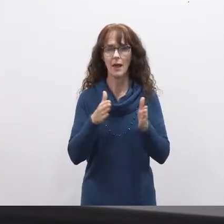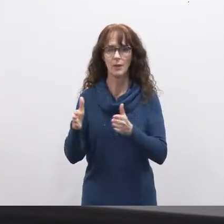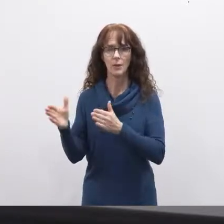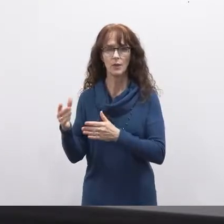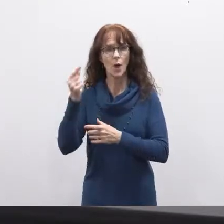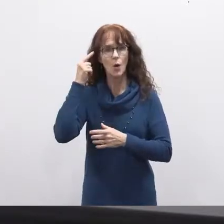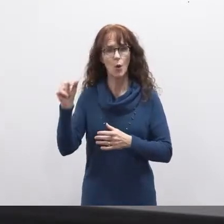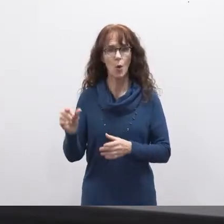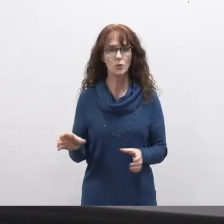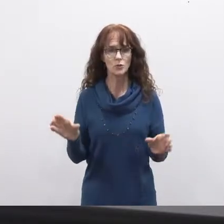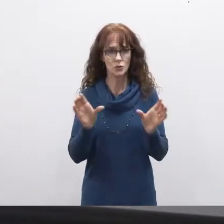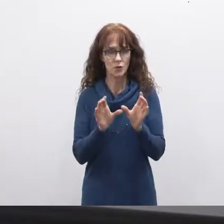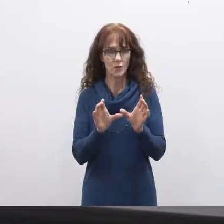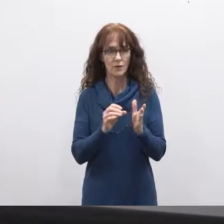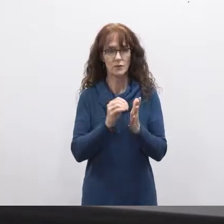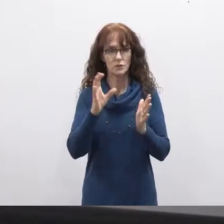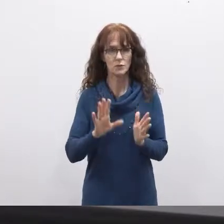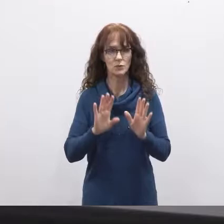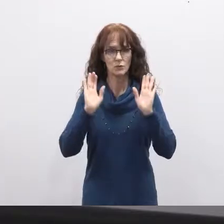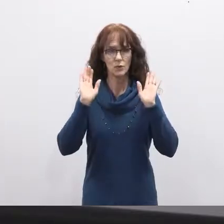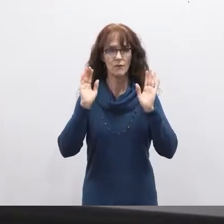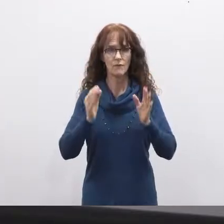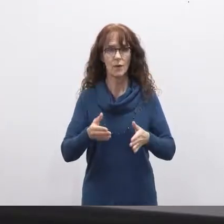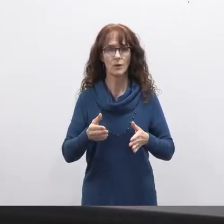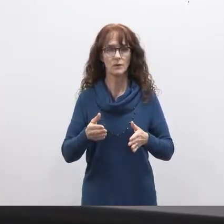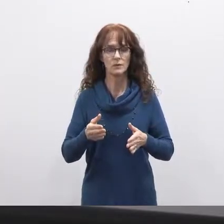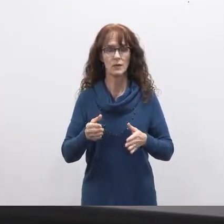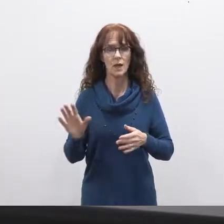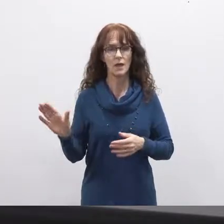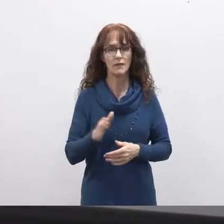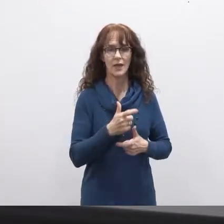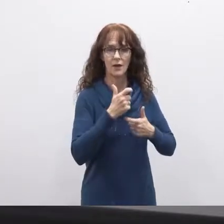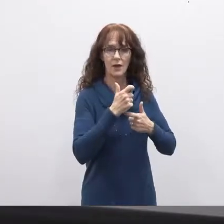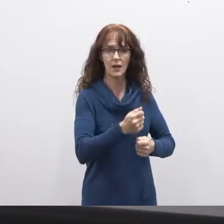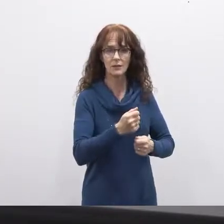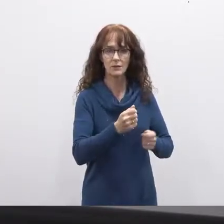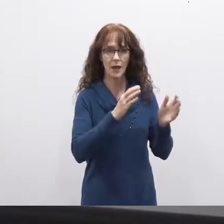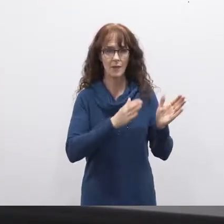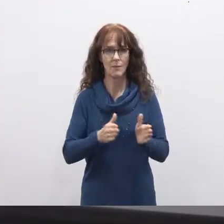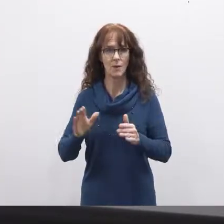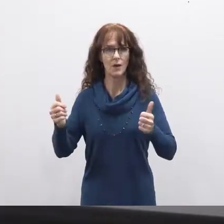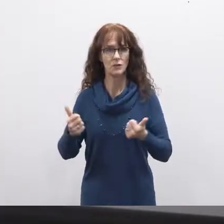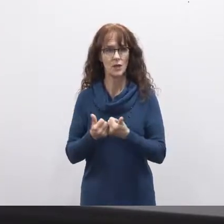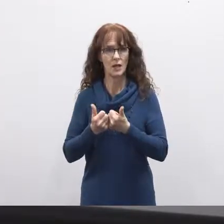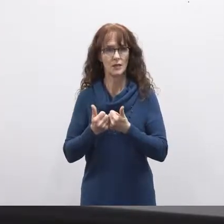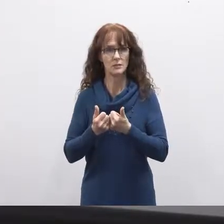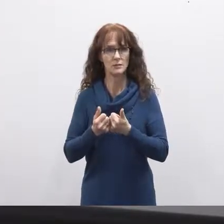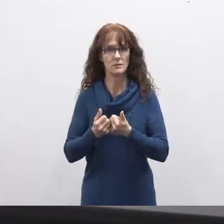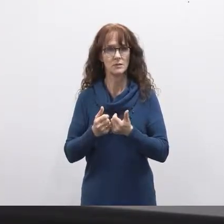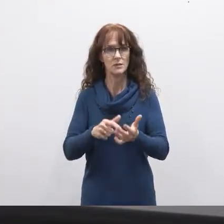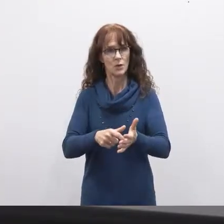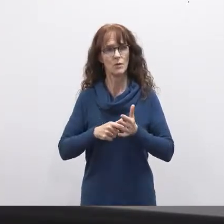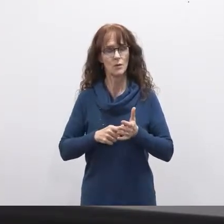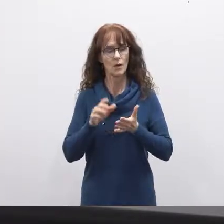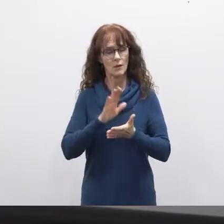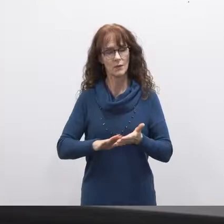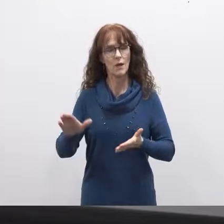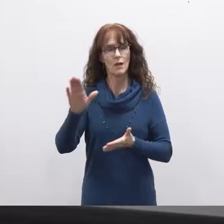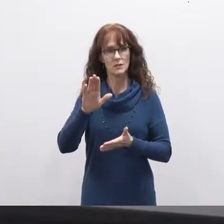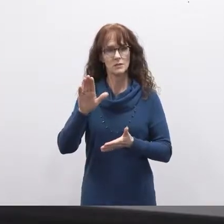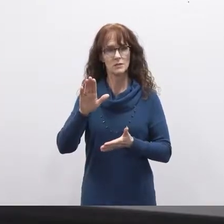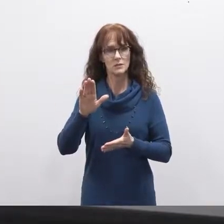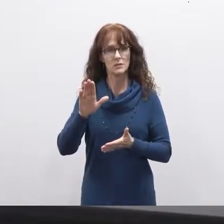certified students are focused around their interest and are prepared to challenge demands of college and pursuing their